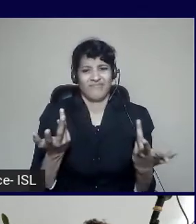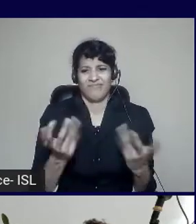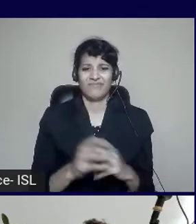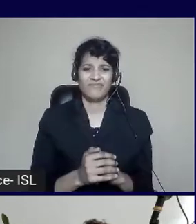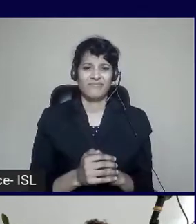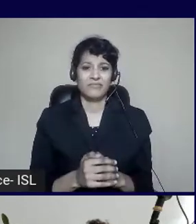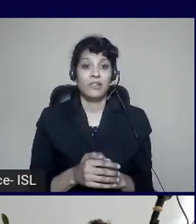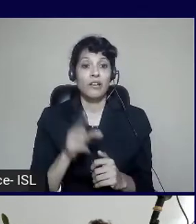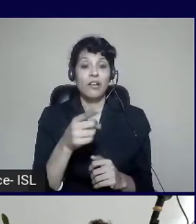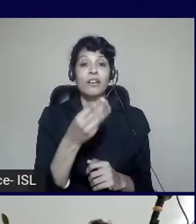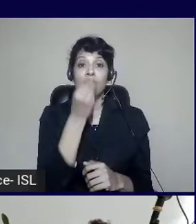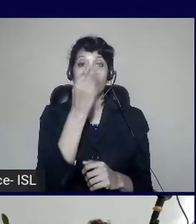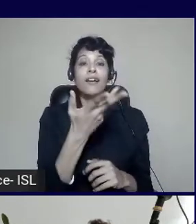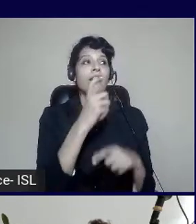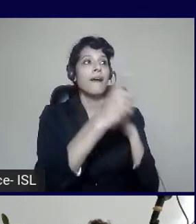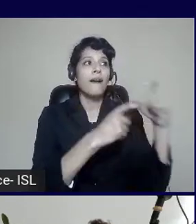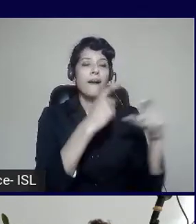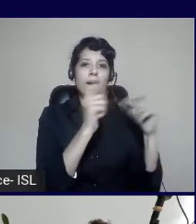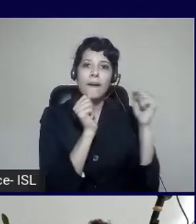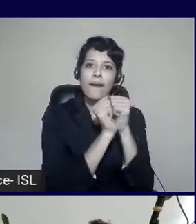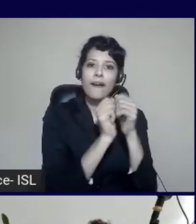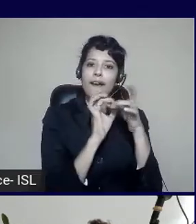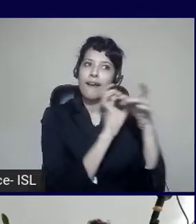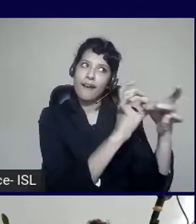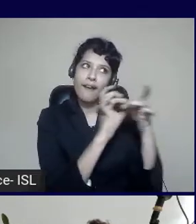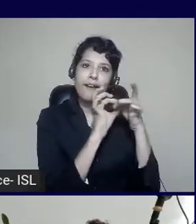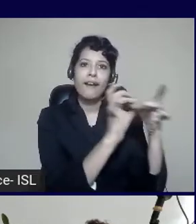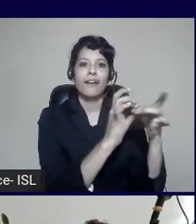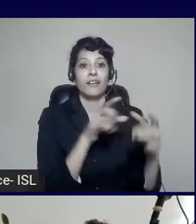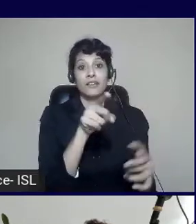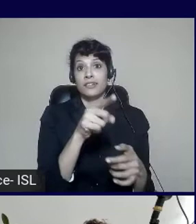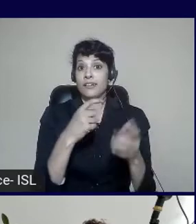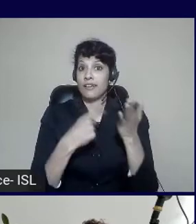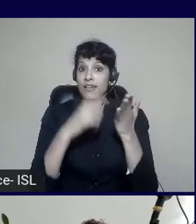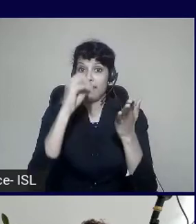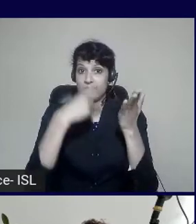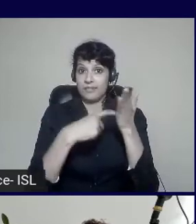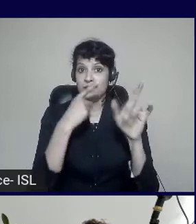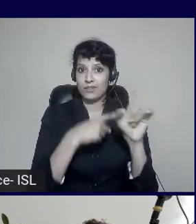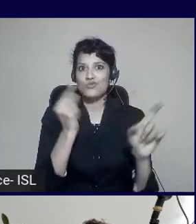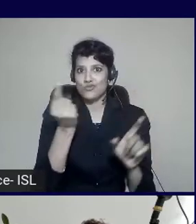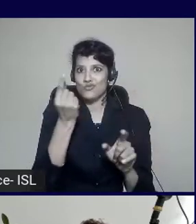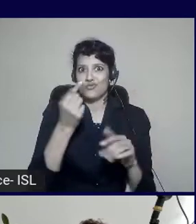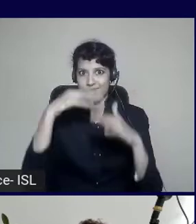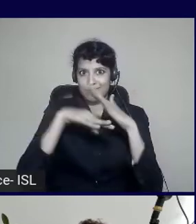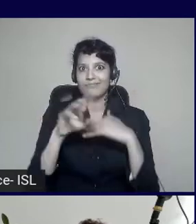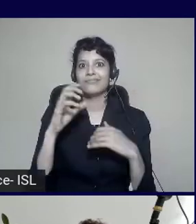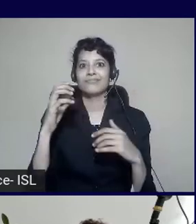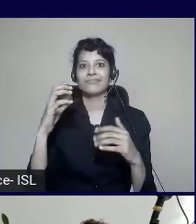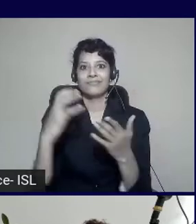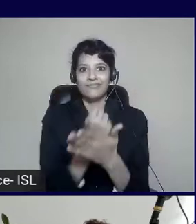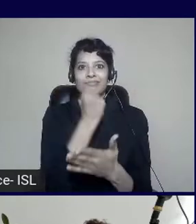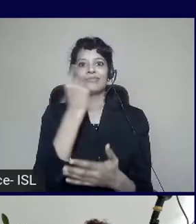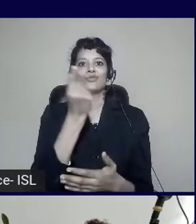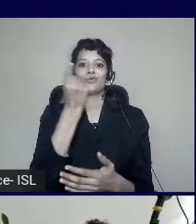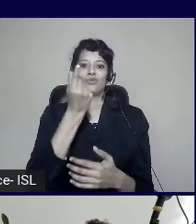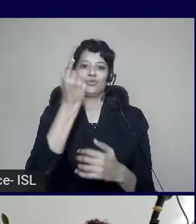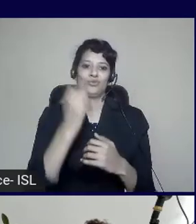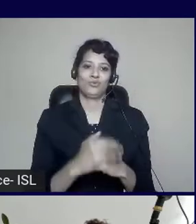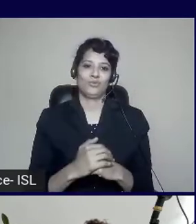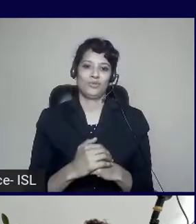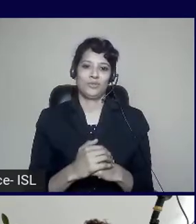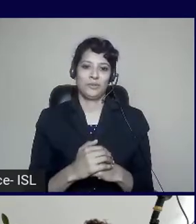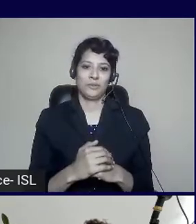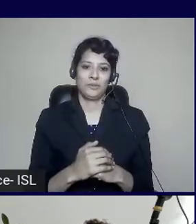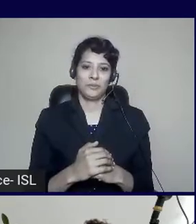company that understands accessibility. And I use accessibility every single day. I actually create content for Microsoft Docs and Learns. And that content is chucked over to the fence